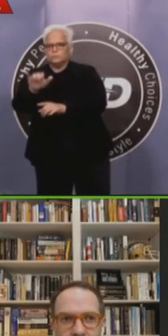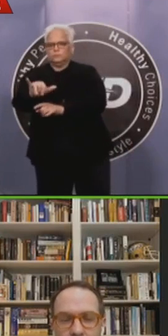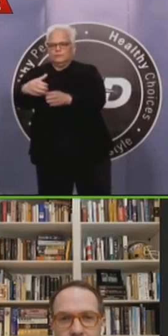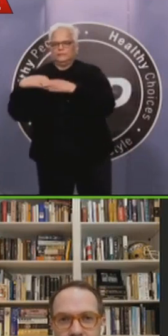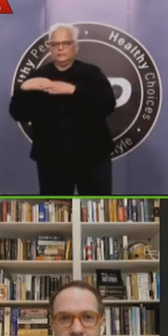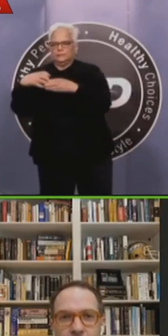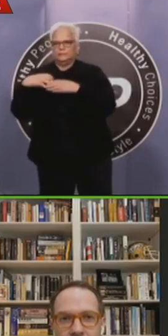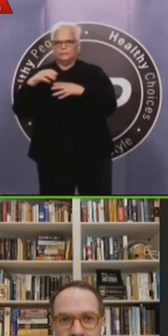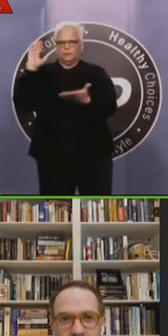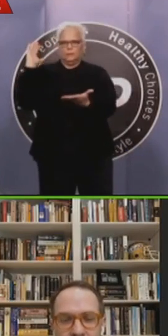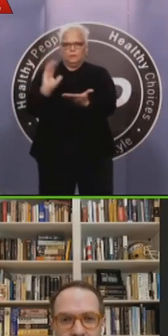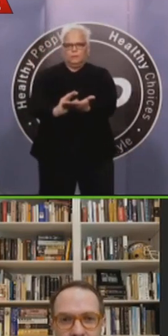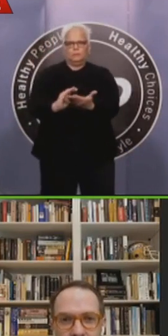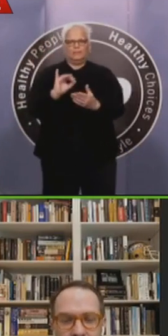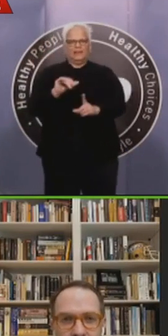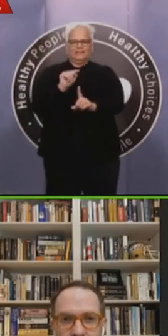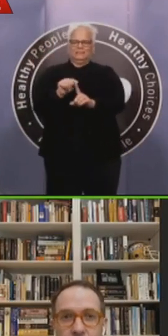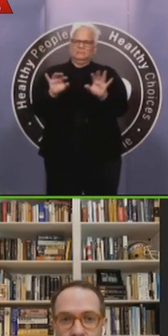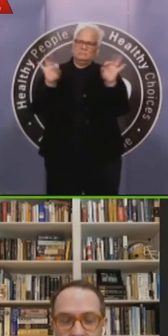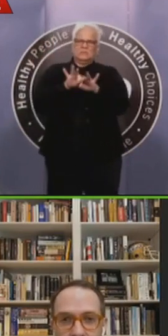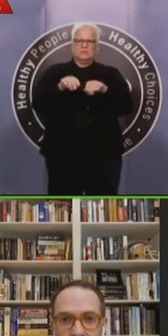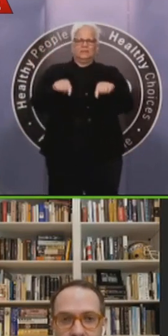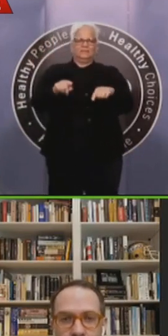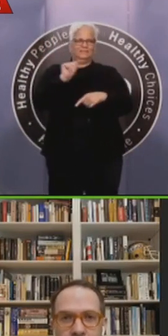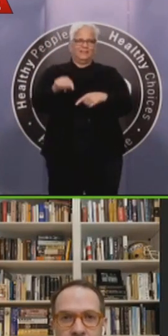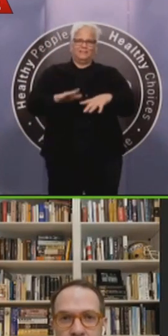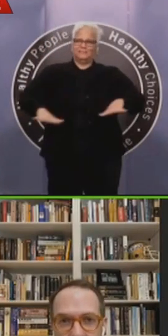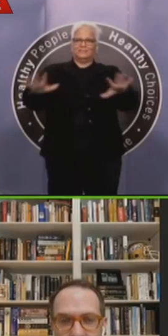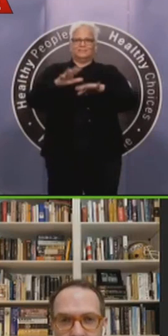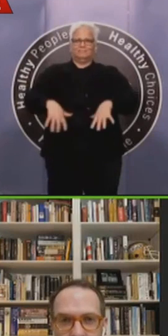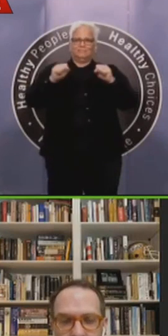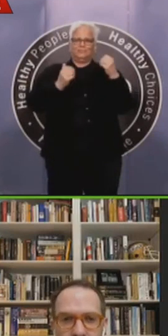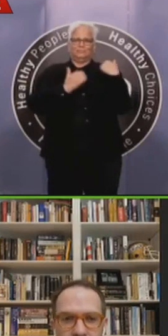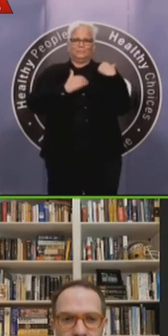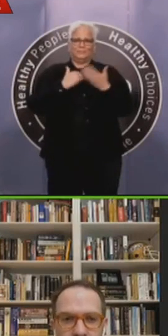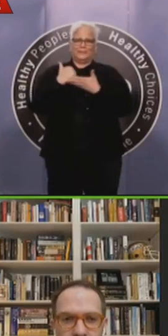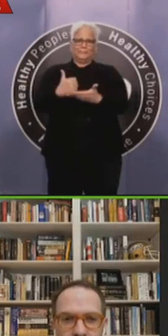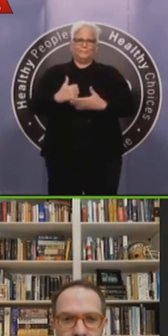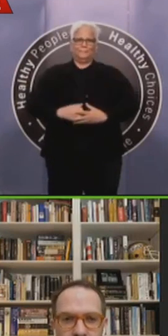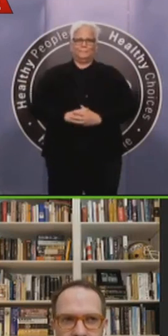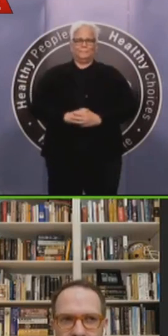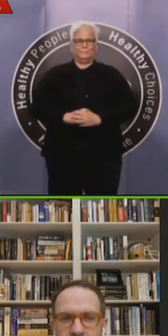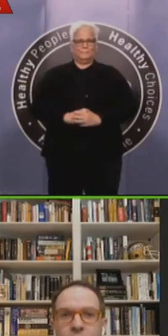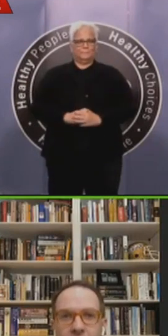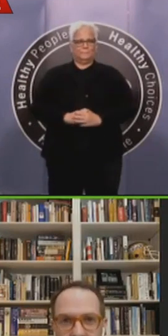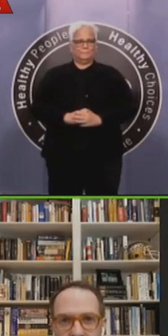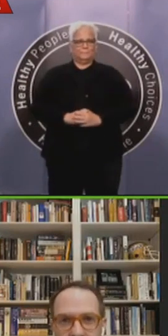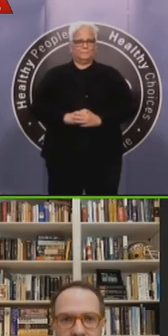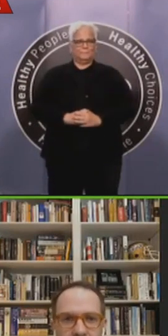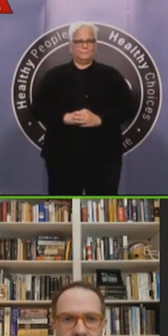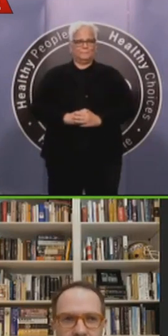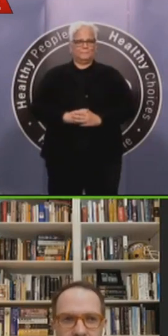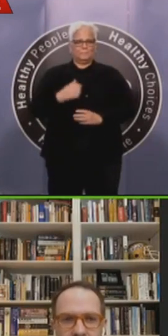and my hope is that we'll be in a place here sooner rather than later where that's possible. Um, I don't